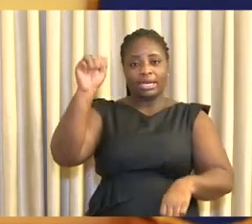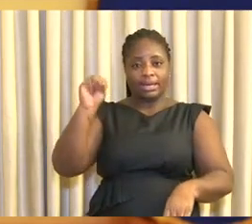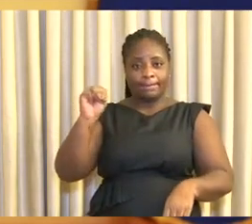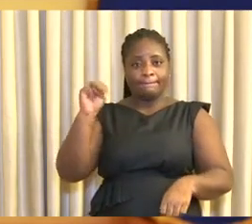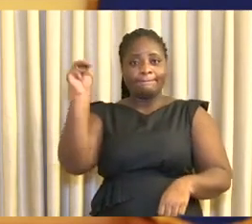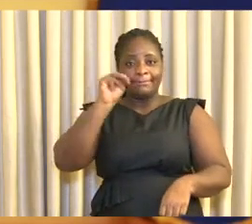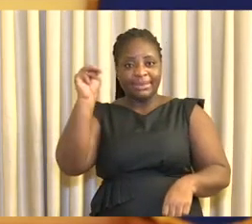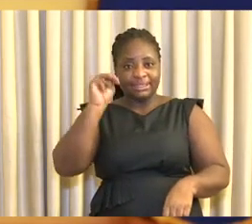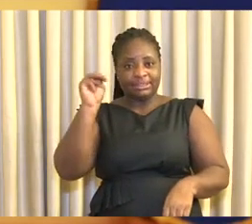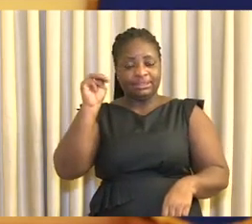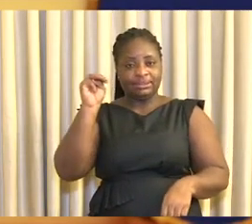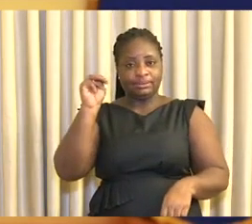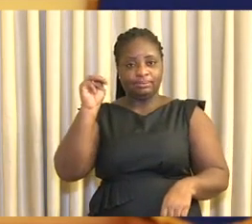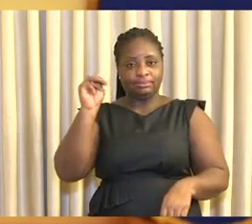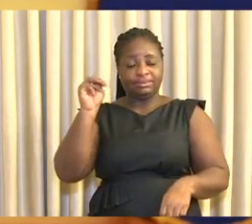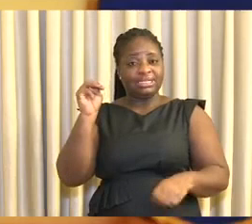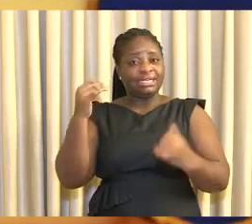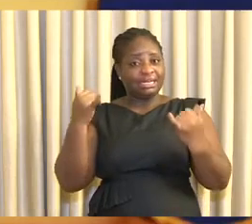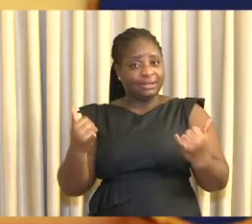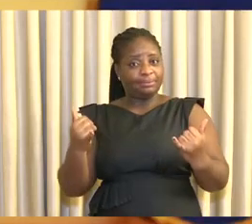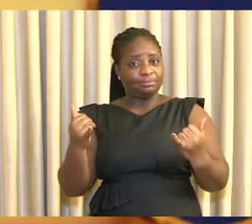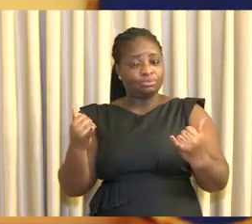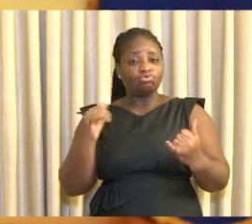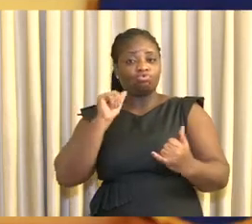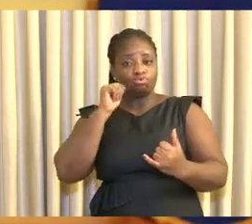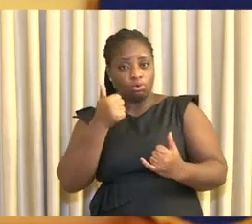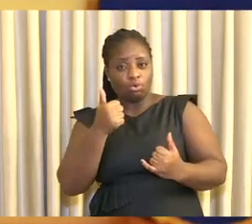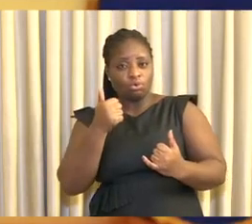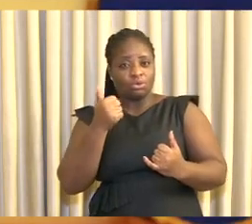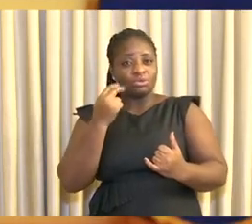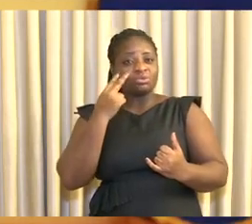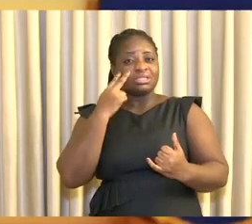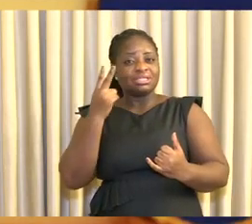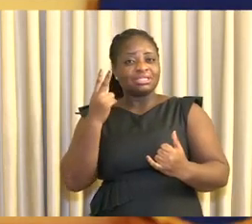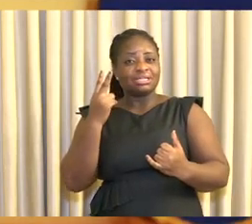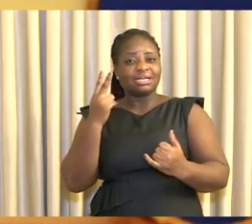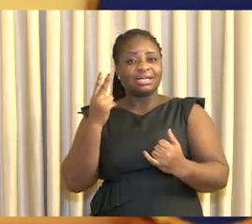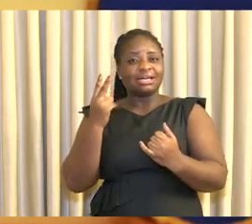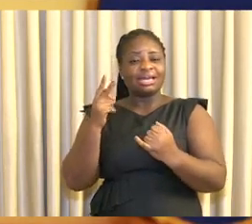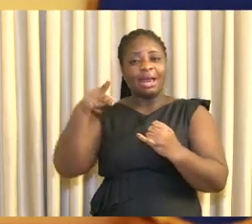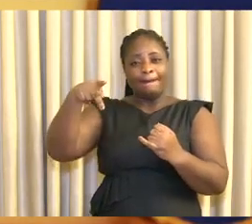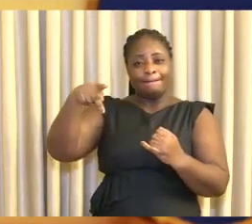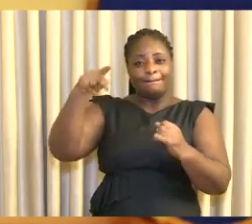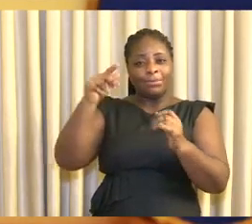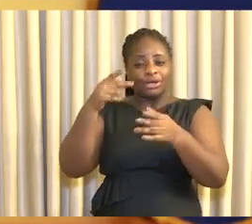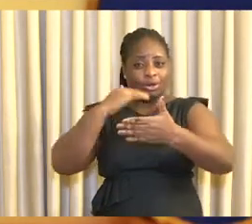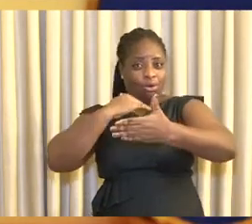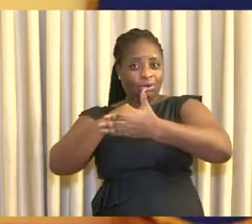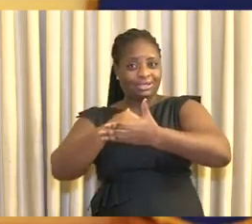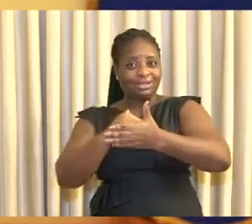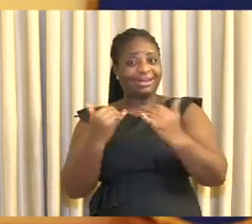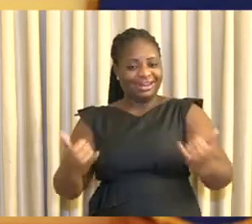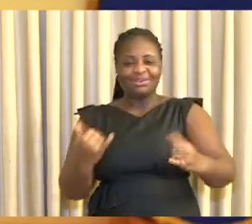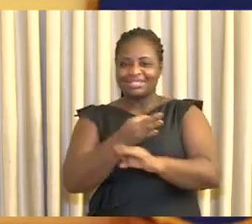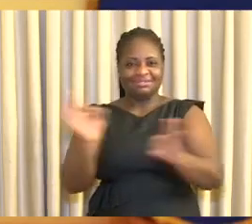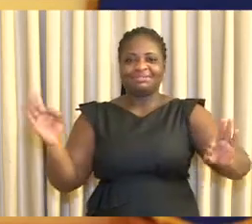April. In effect, tomorrow we'll see the partial lockdown in Accra and Kumasi being lifted.